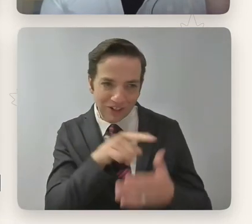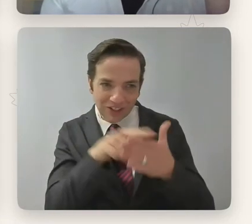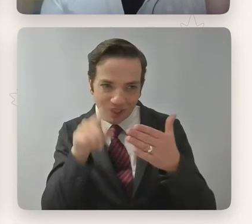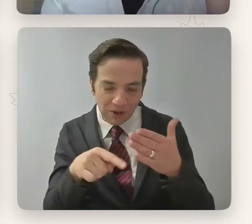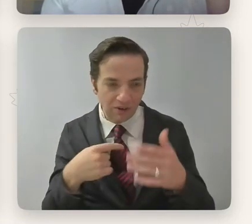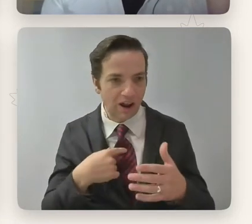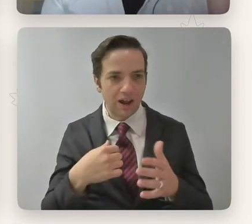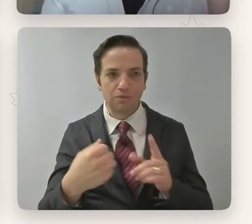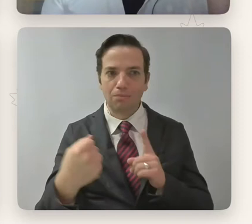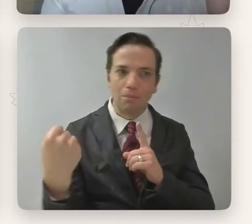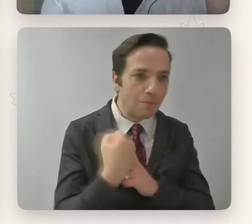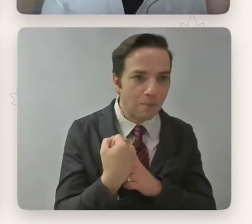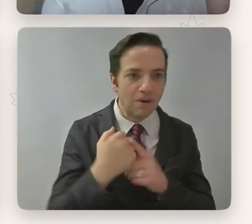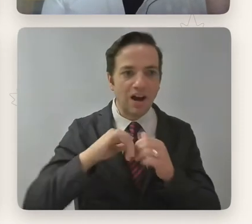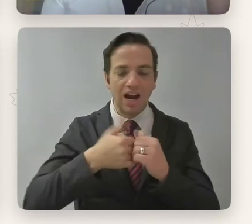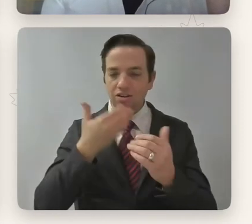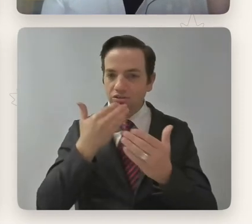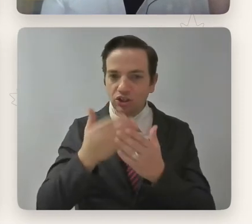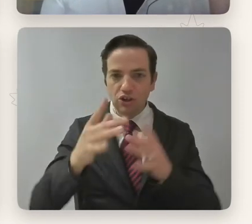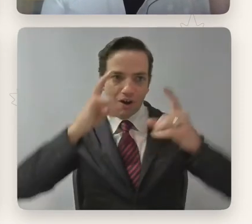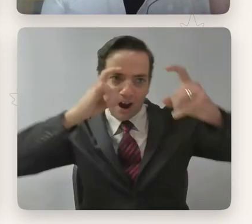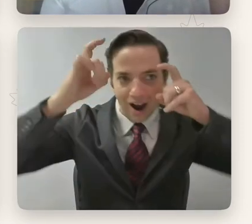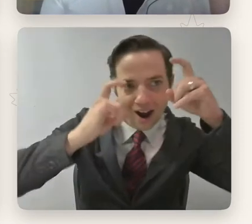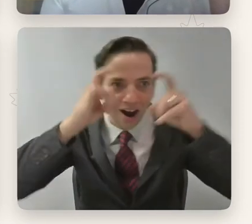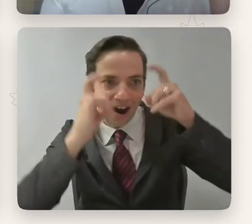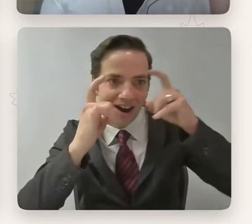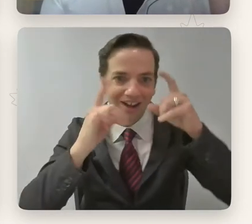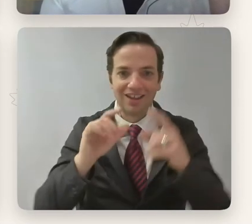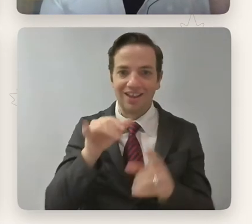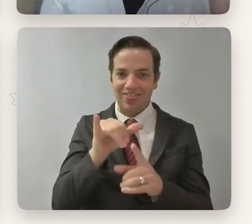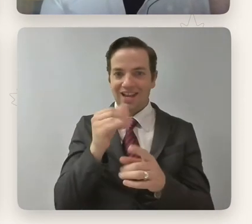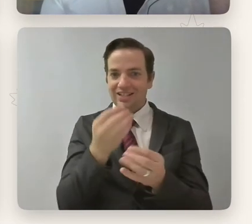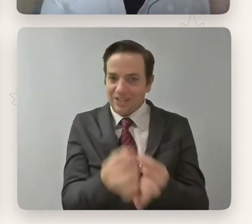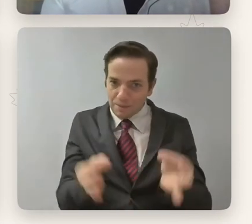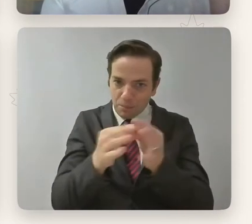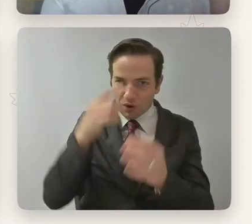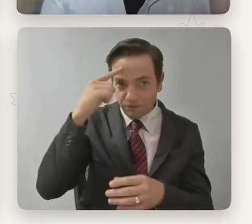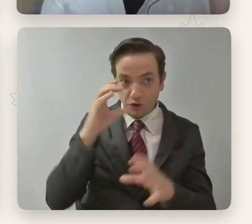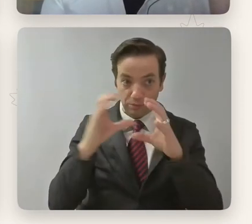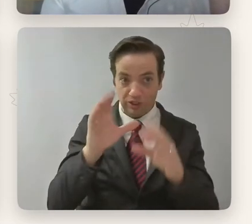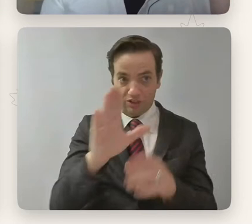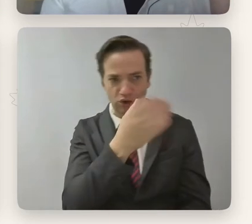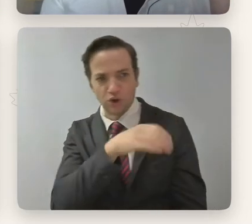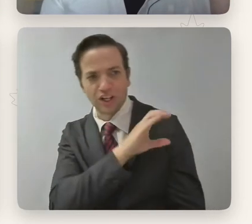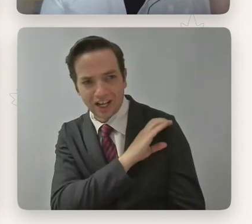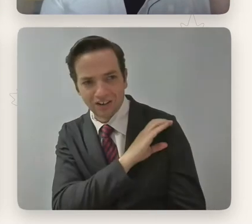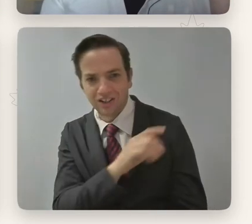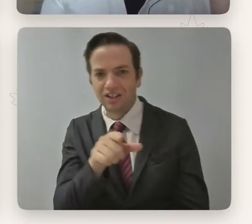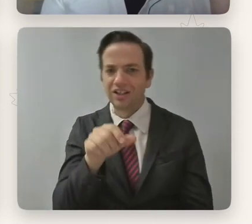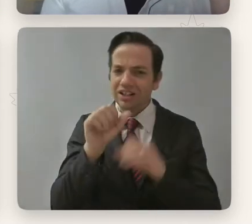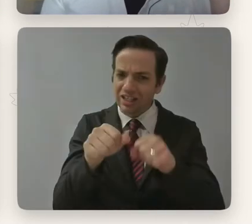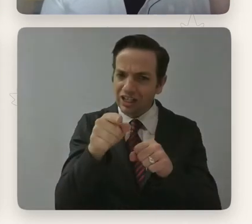becomes sort of central to the character and the way that your character communicates. Um, I was wondering if you could talk a bit about the casting process for the